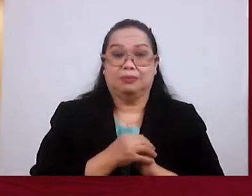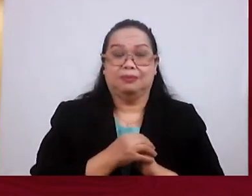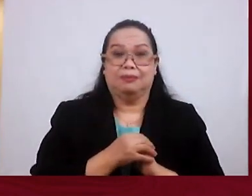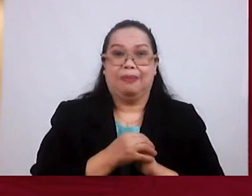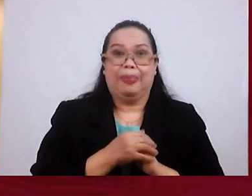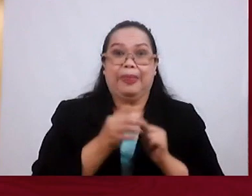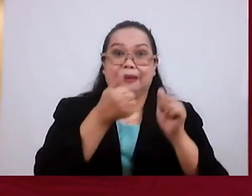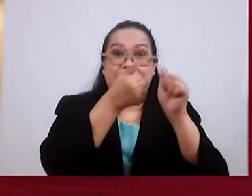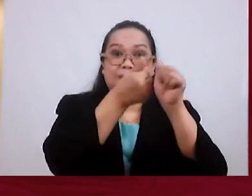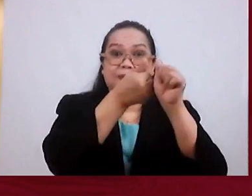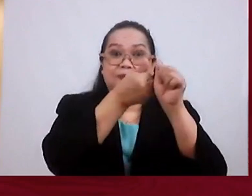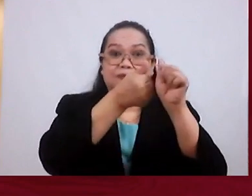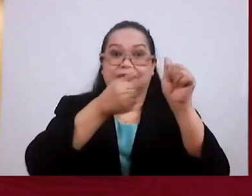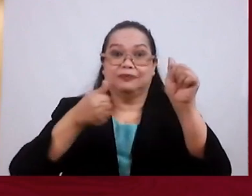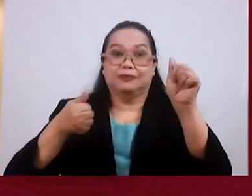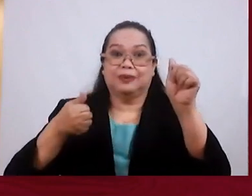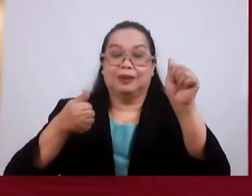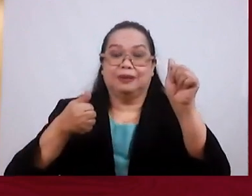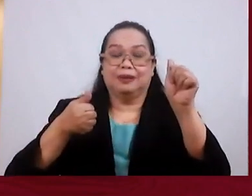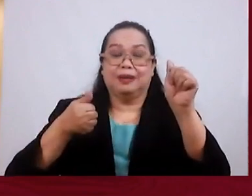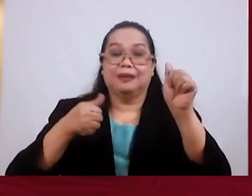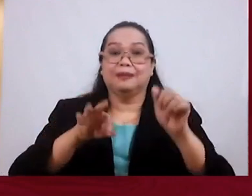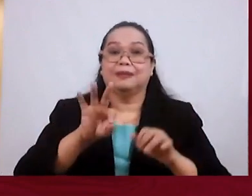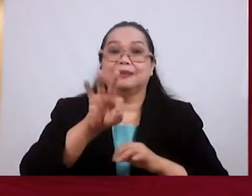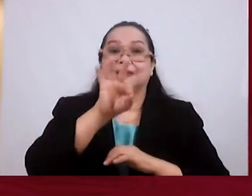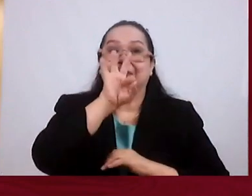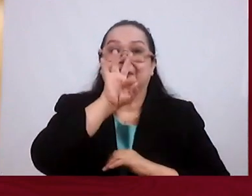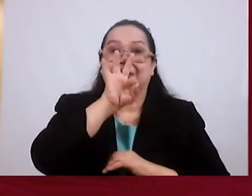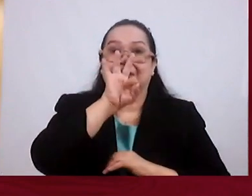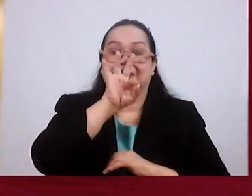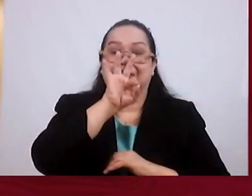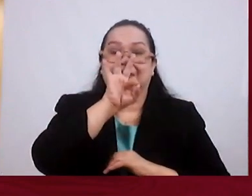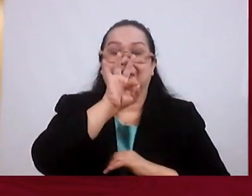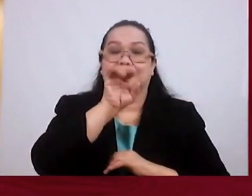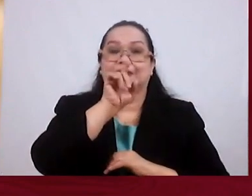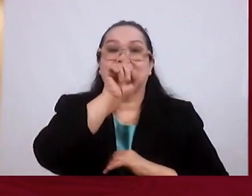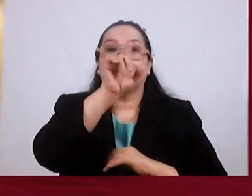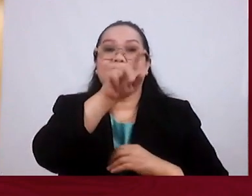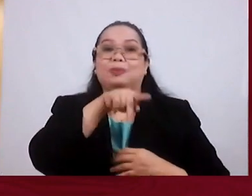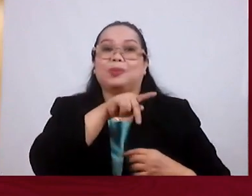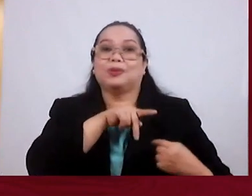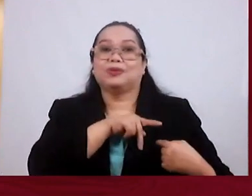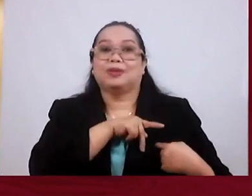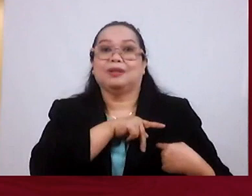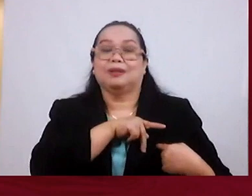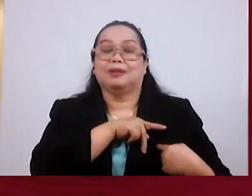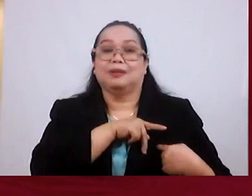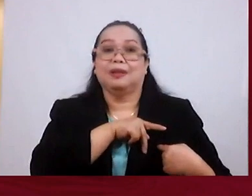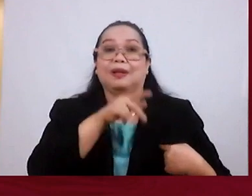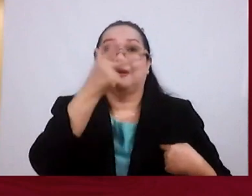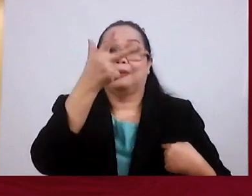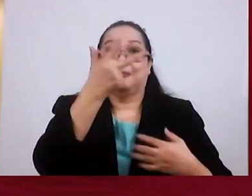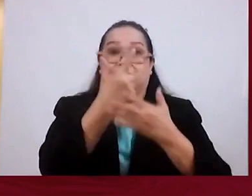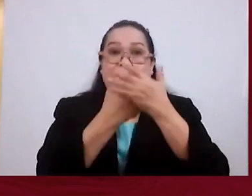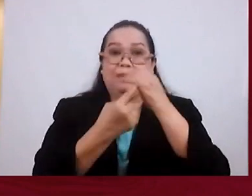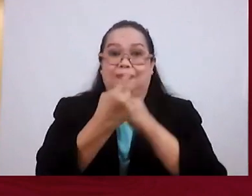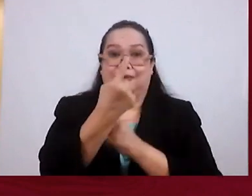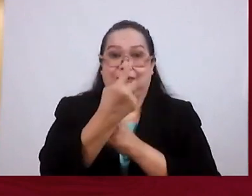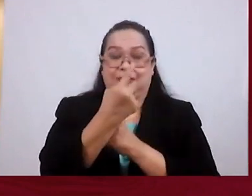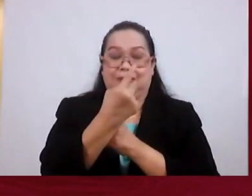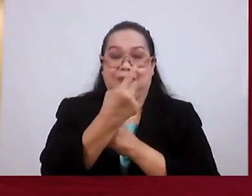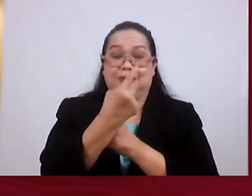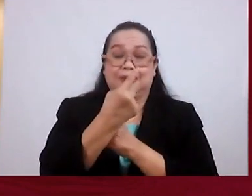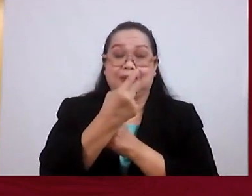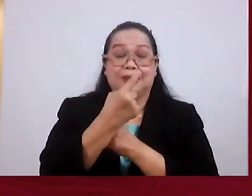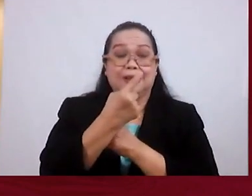Falling away. It's an offense Taken very personally By the Trinity. And third